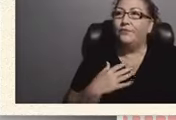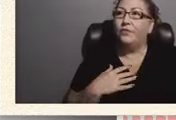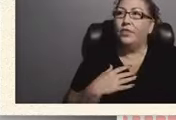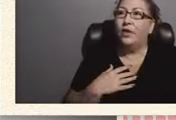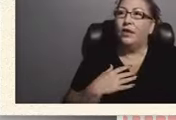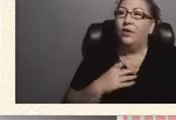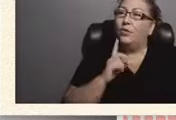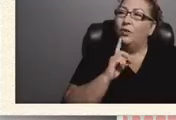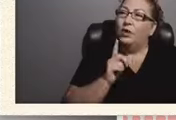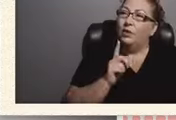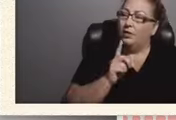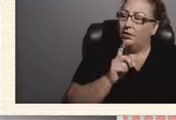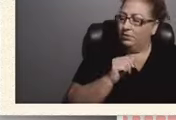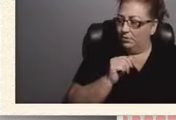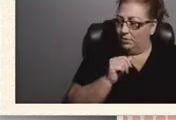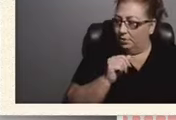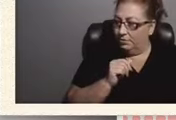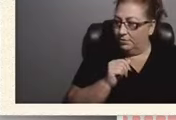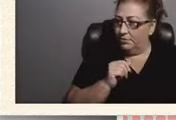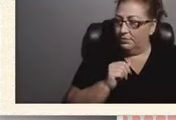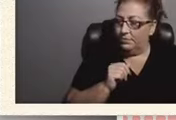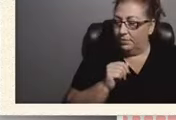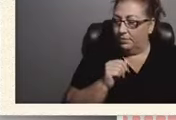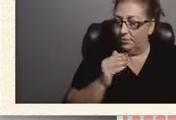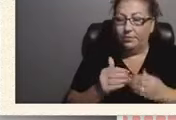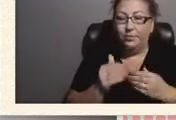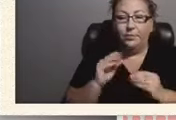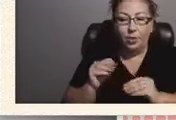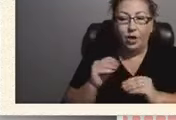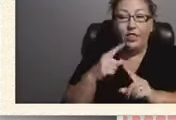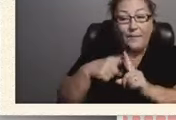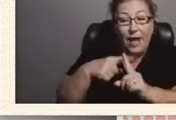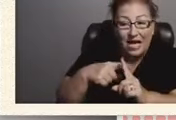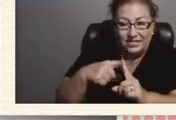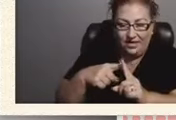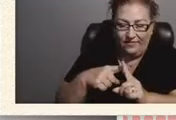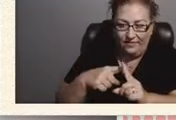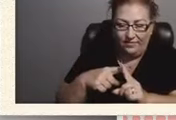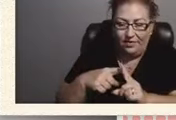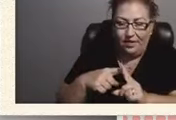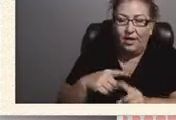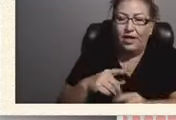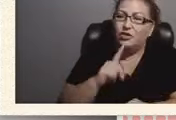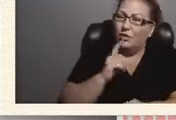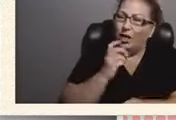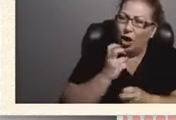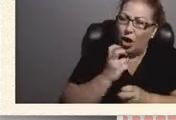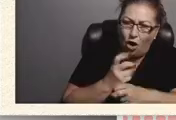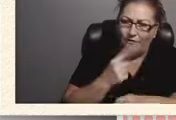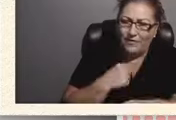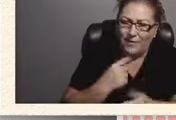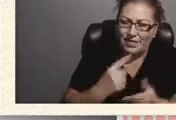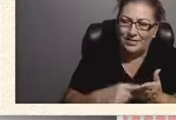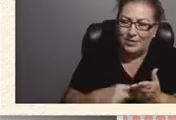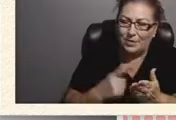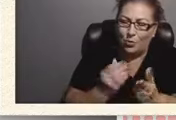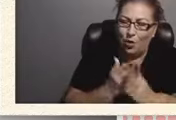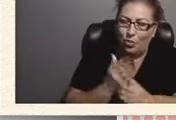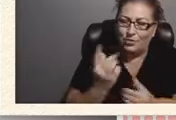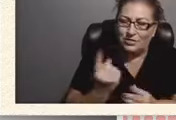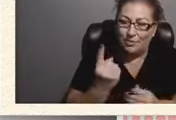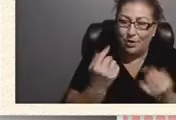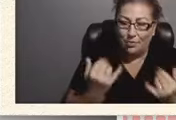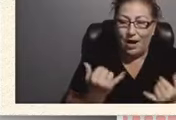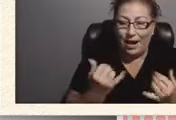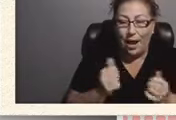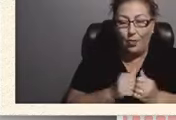really put forth the positive and all of those it's hard for me sometimes i'm going through something right now with a with a medical